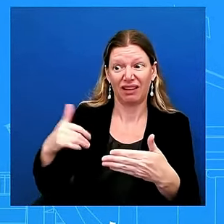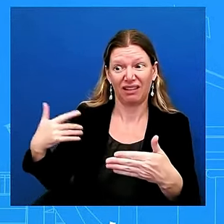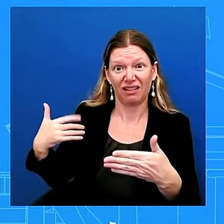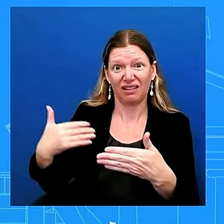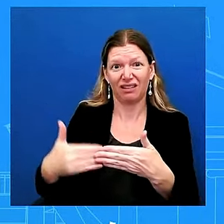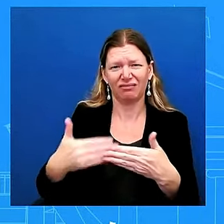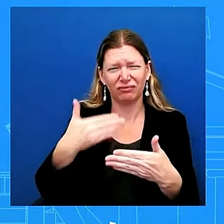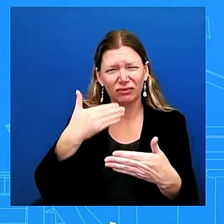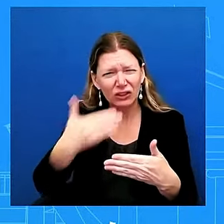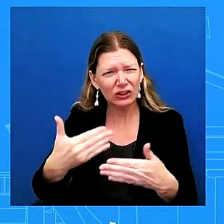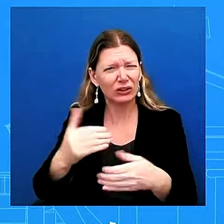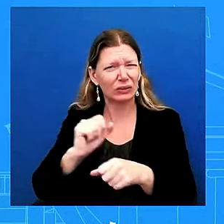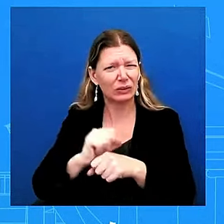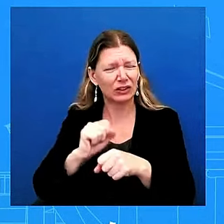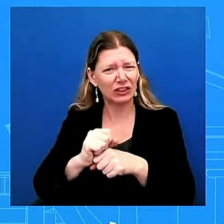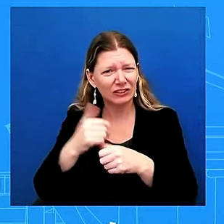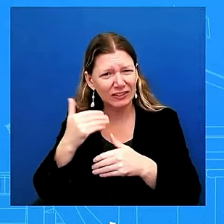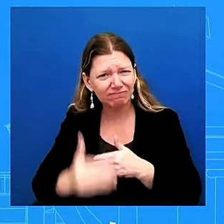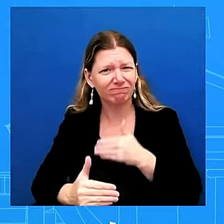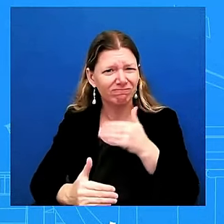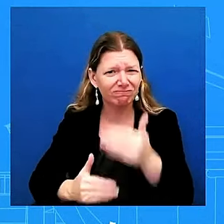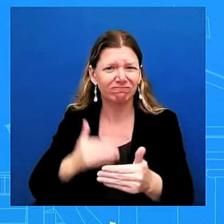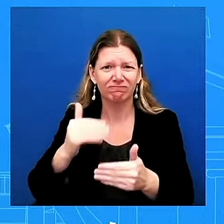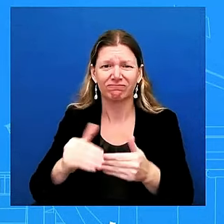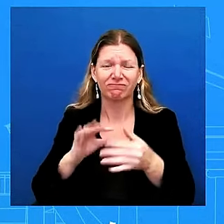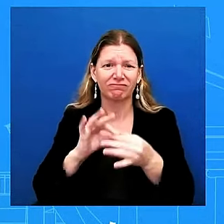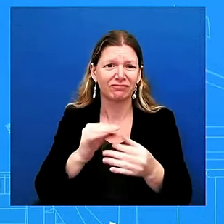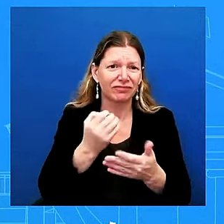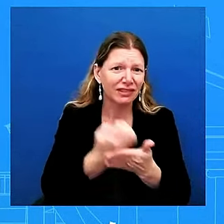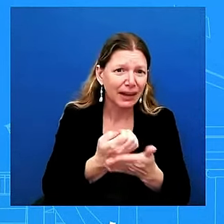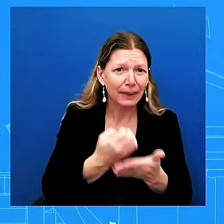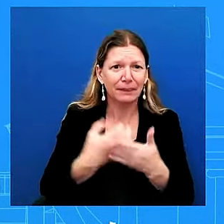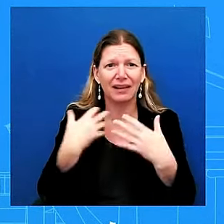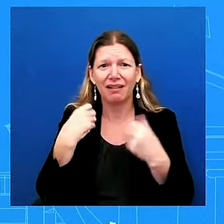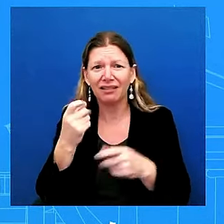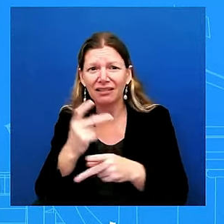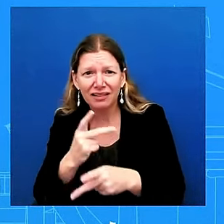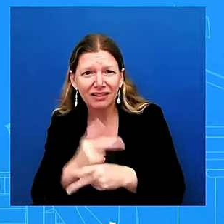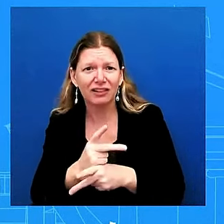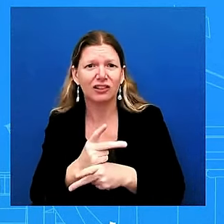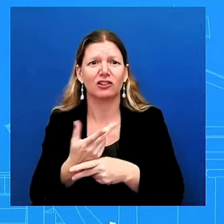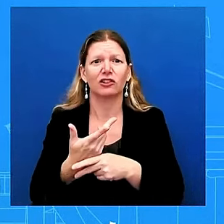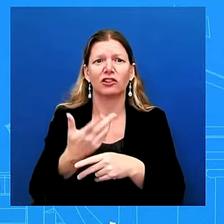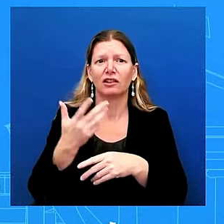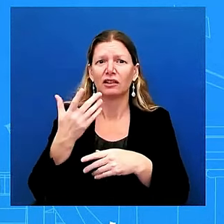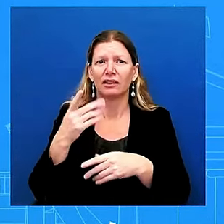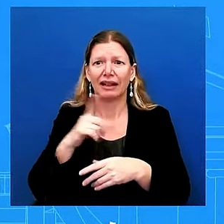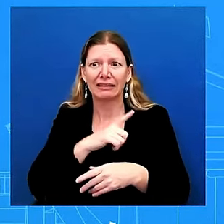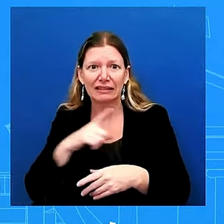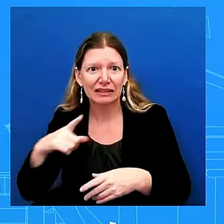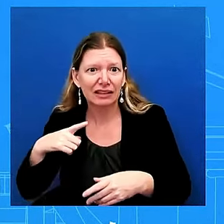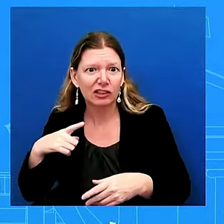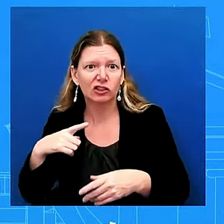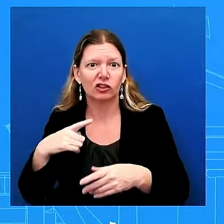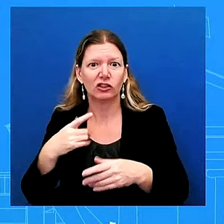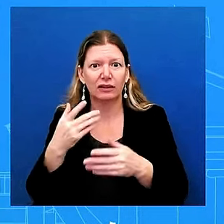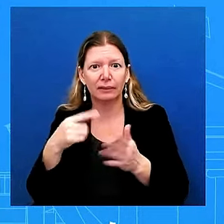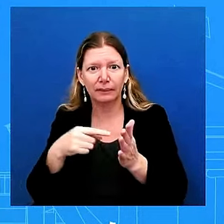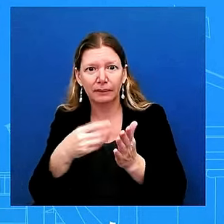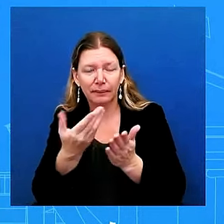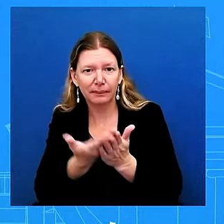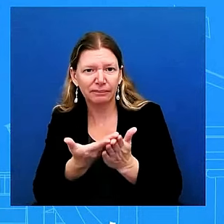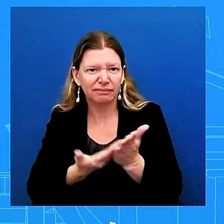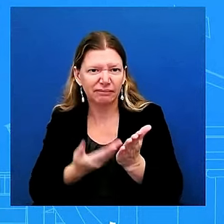pieces of legislation passed uh that's going to help americans for generations to come uh we also